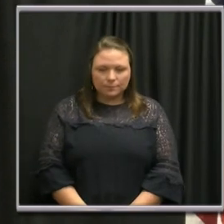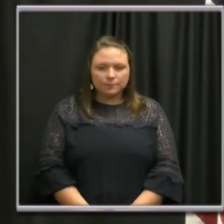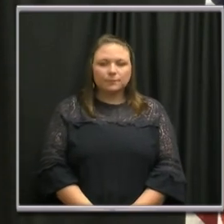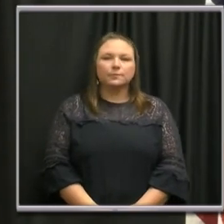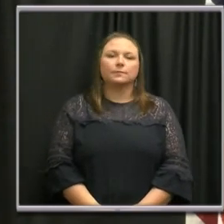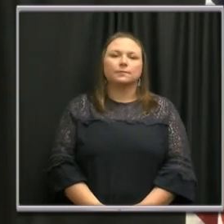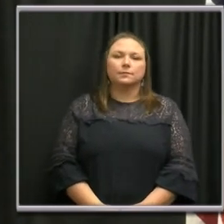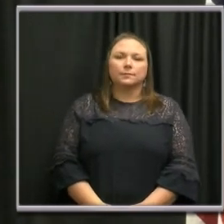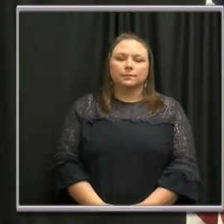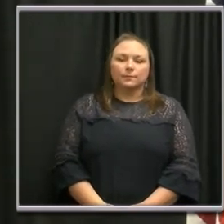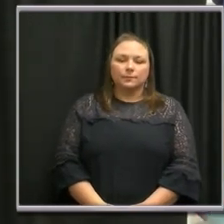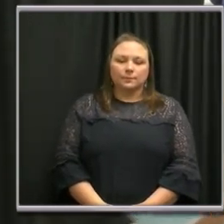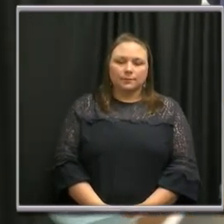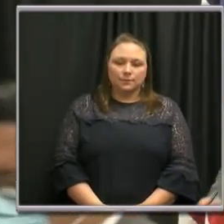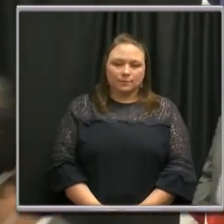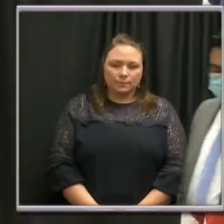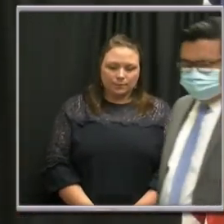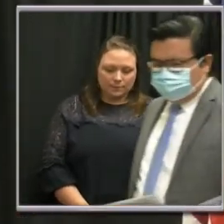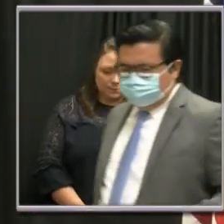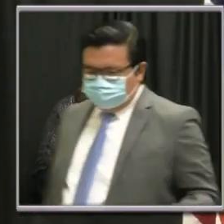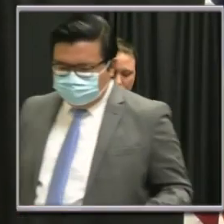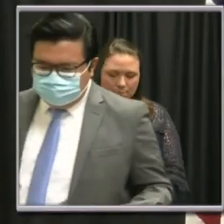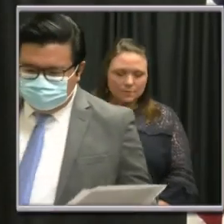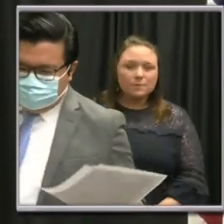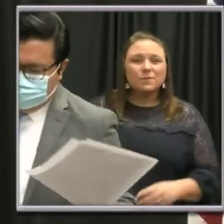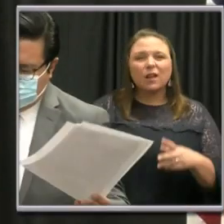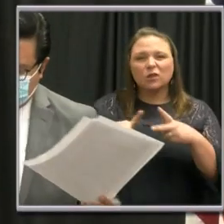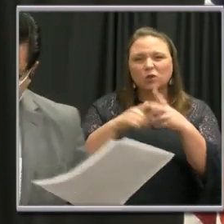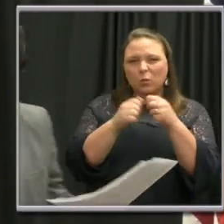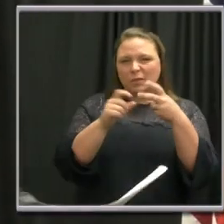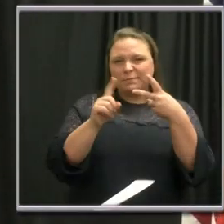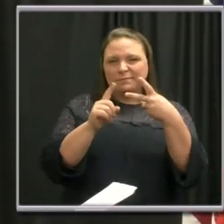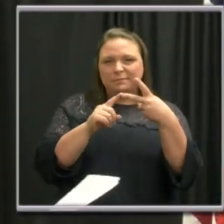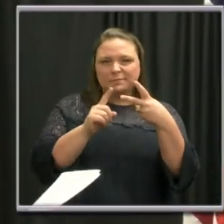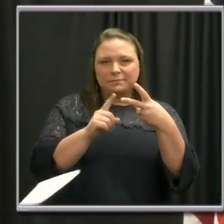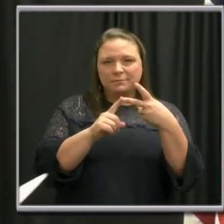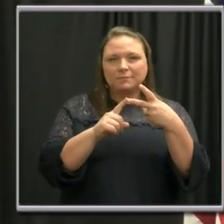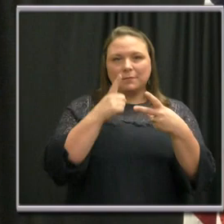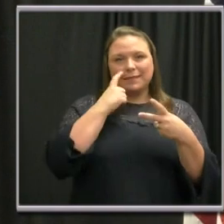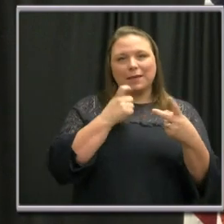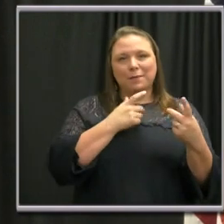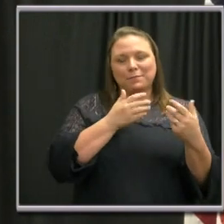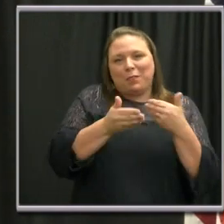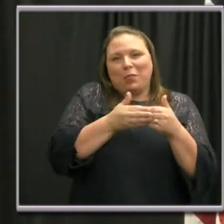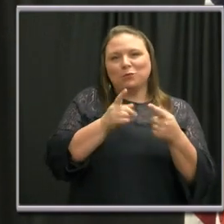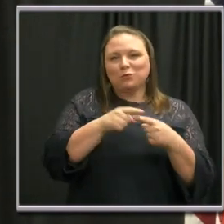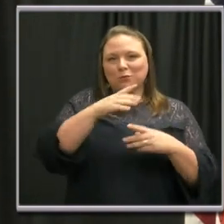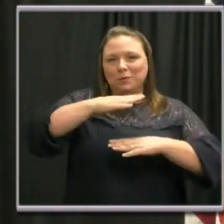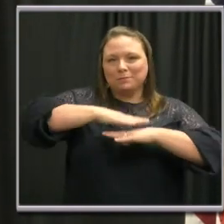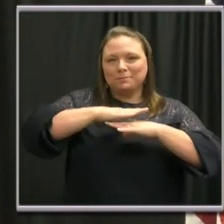We'll start with Dr. John Gere. I'll just start with the second part, since I'm closer to the camera.